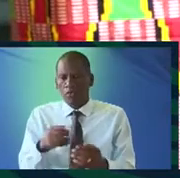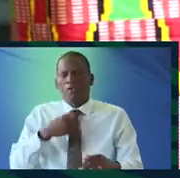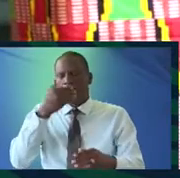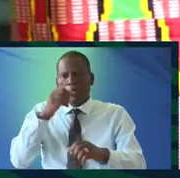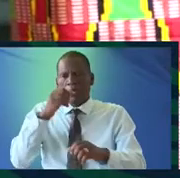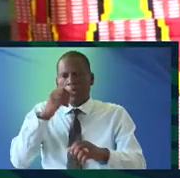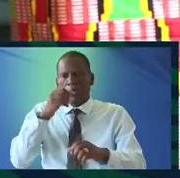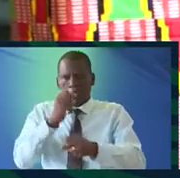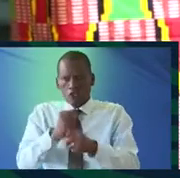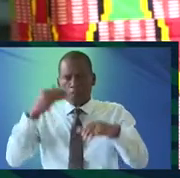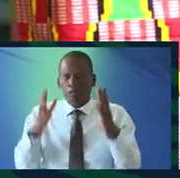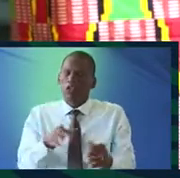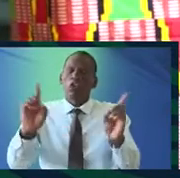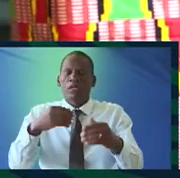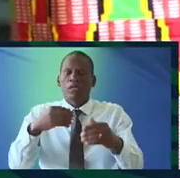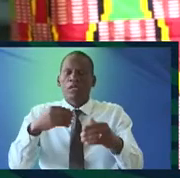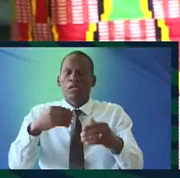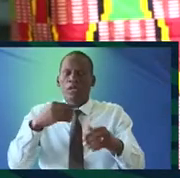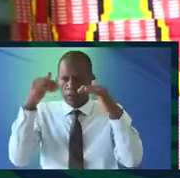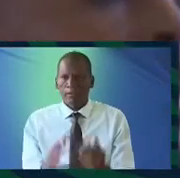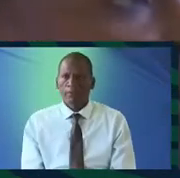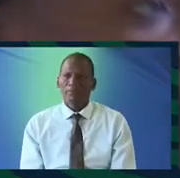I've got a better job I'm a professor you're not